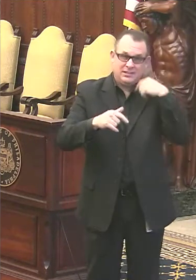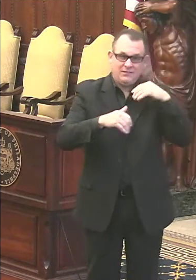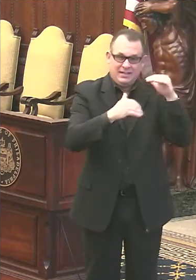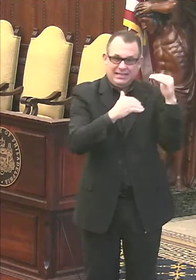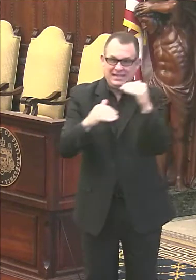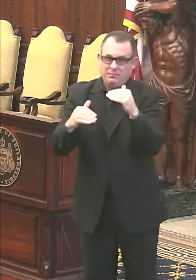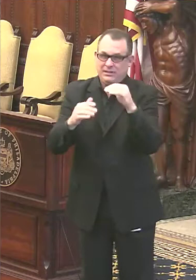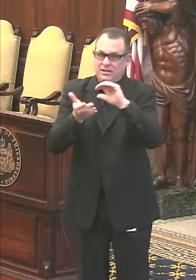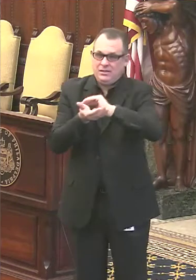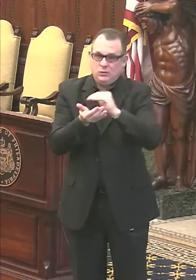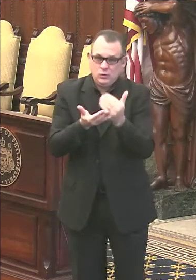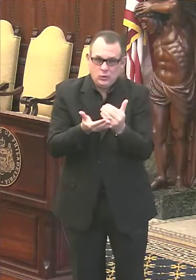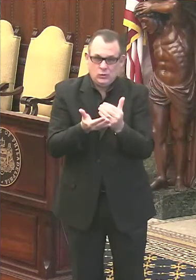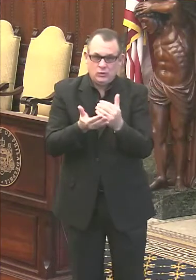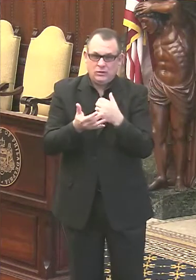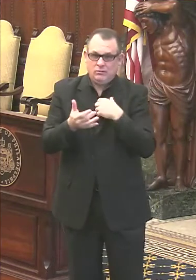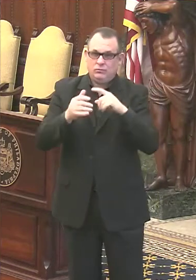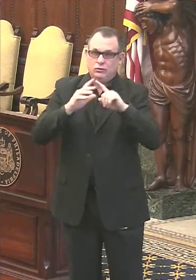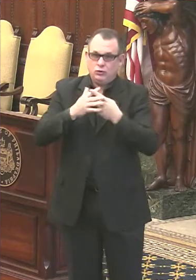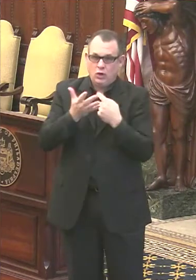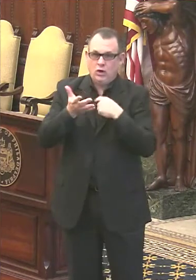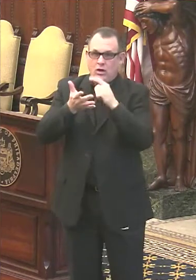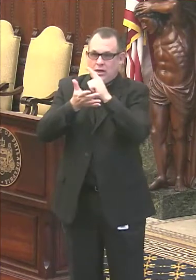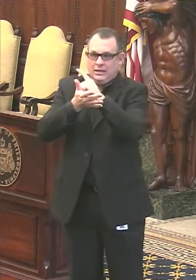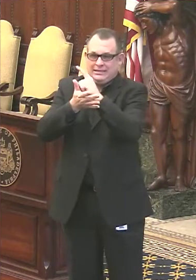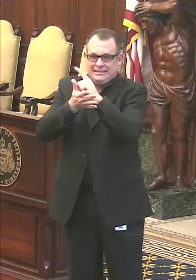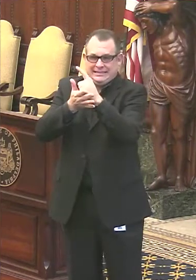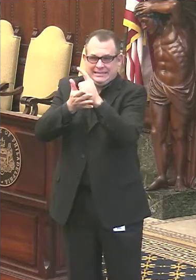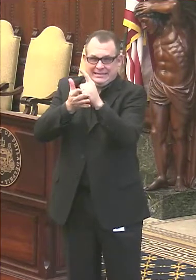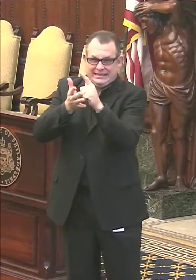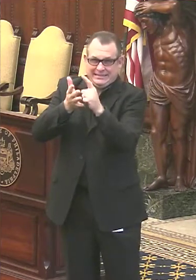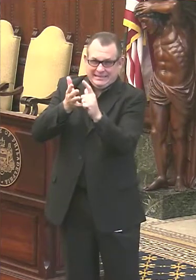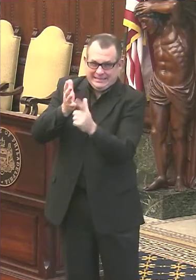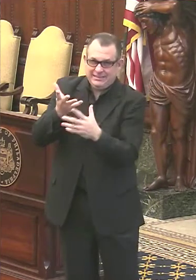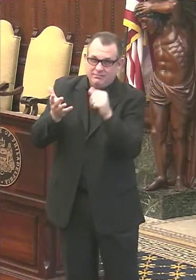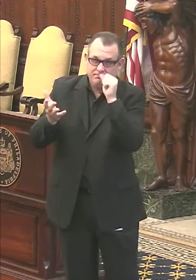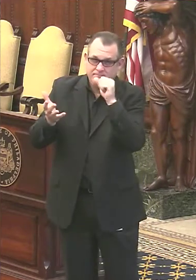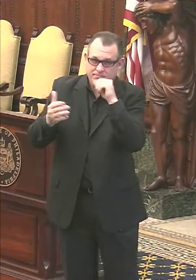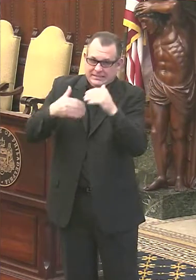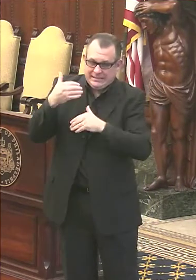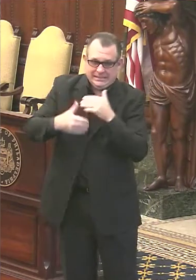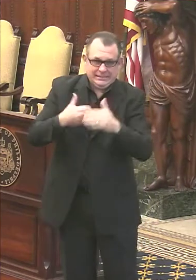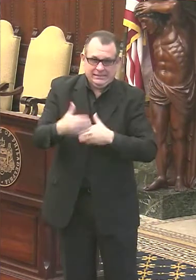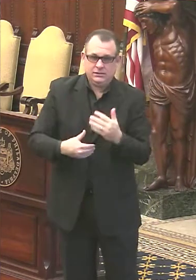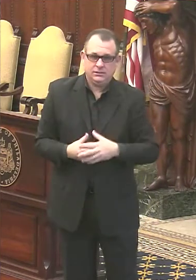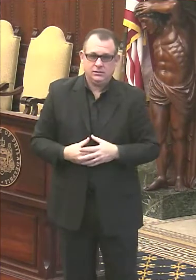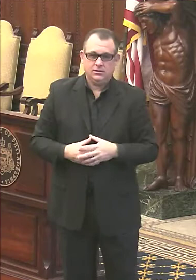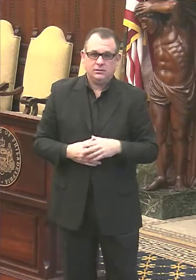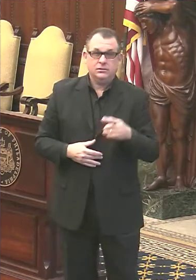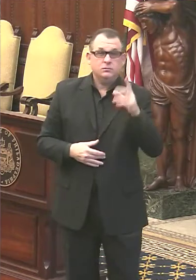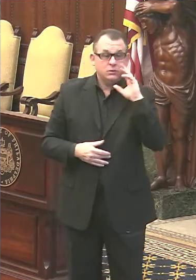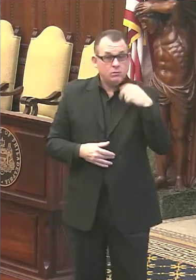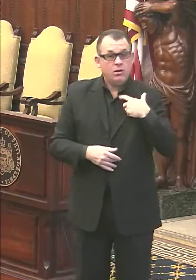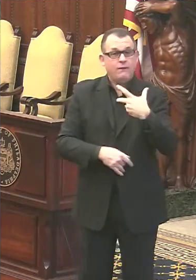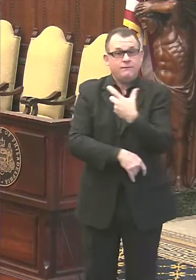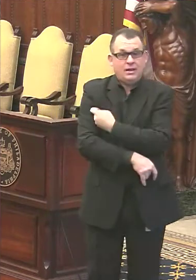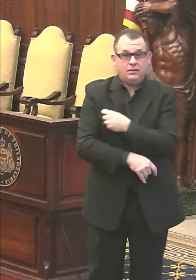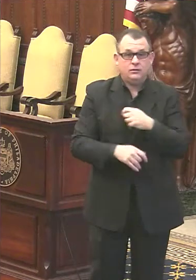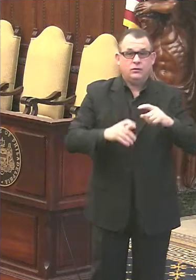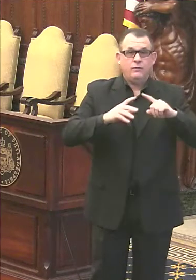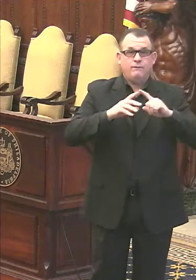list, frontline essential workers, and work our way down. Initially, we'll be vaccinating or offering vaccine to first responders, like police and fire,